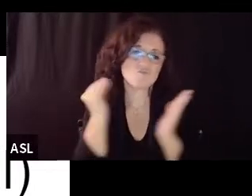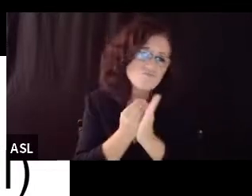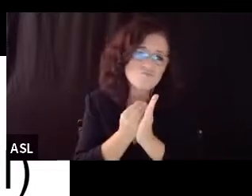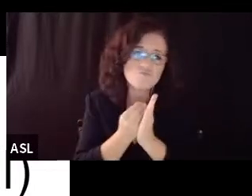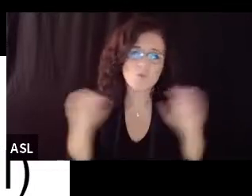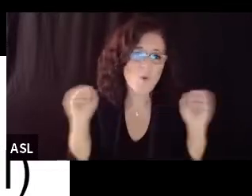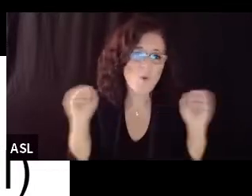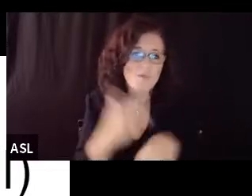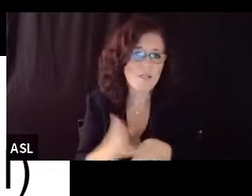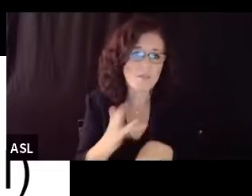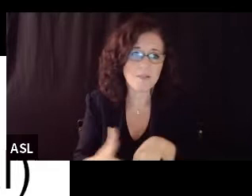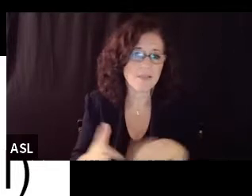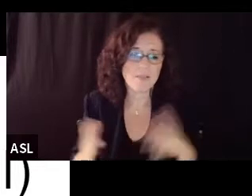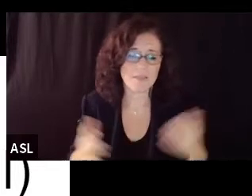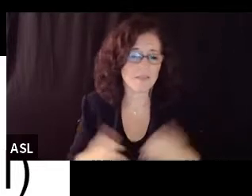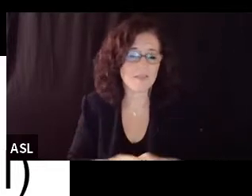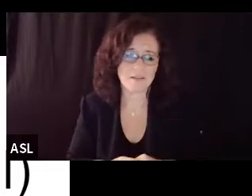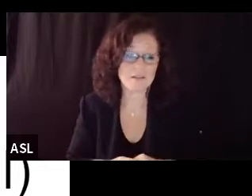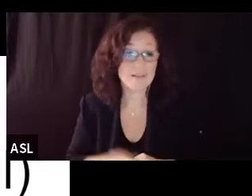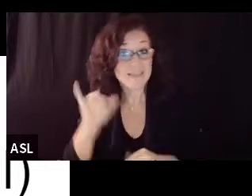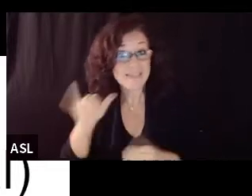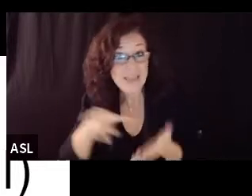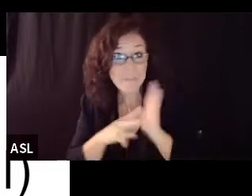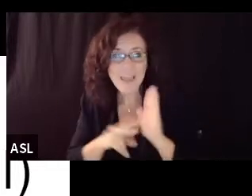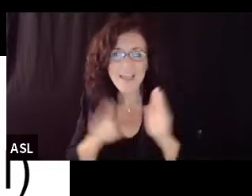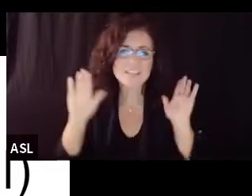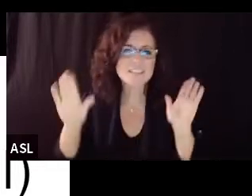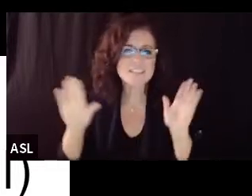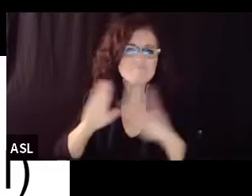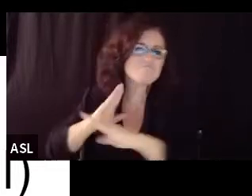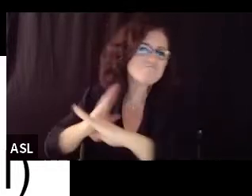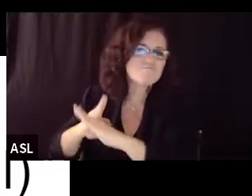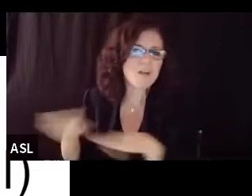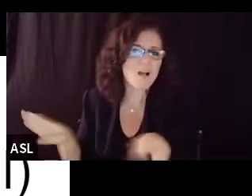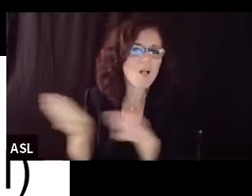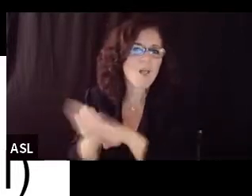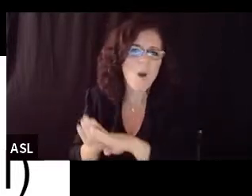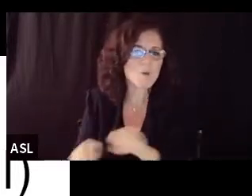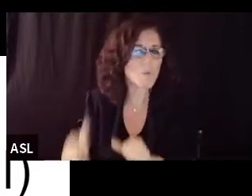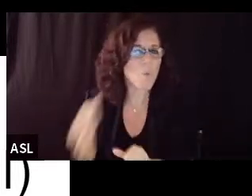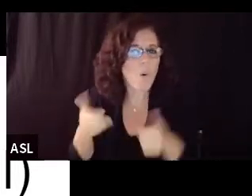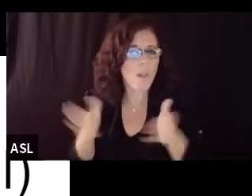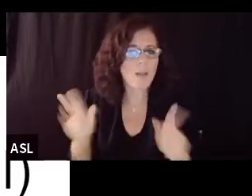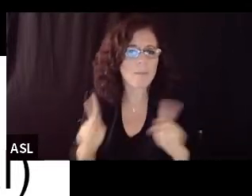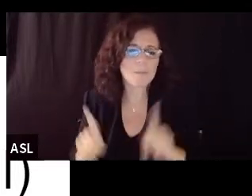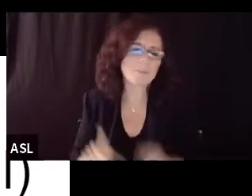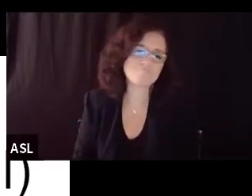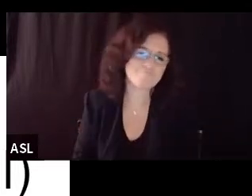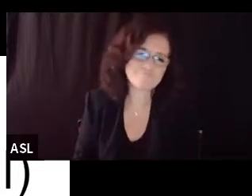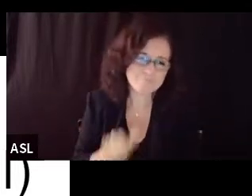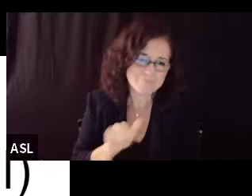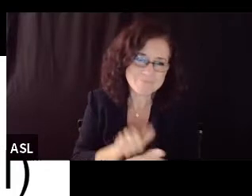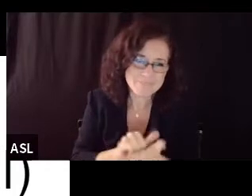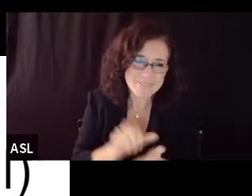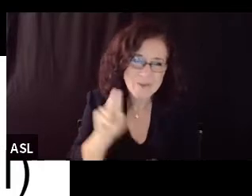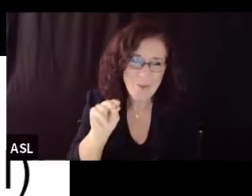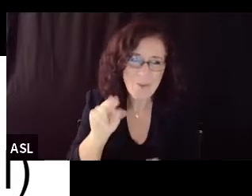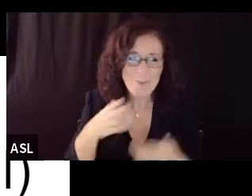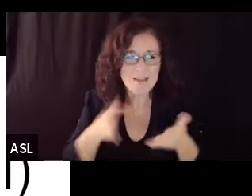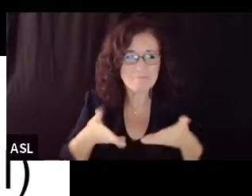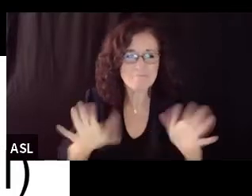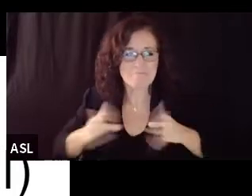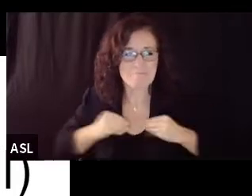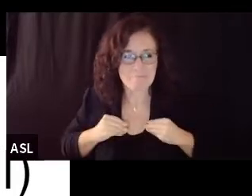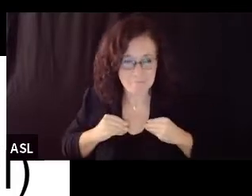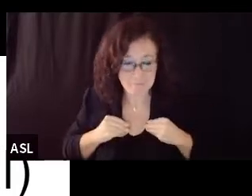doesn't mean that um our ICUs close their doors lock it and don't let another person in of course uh this simply means that we